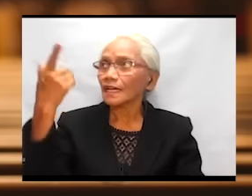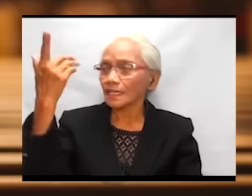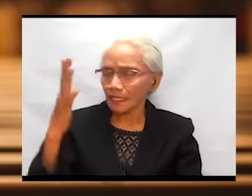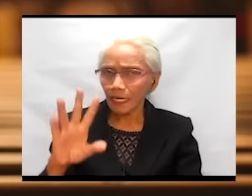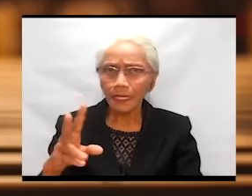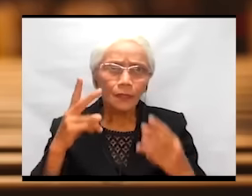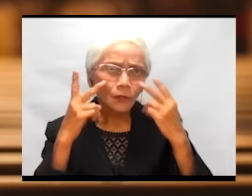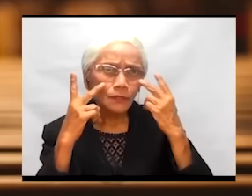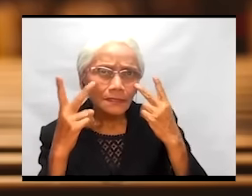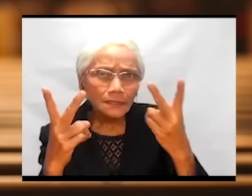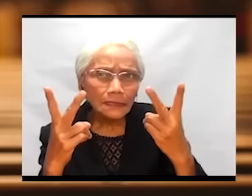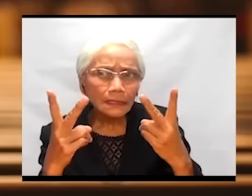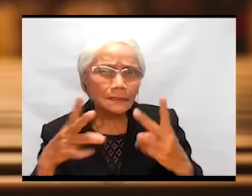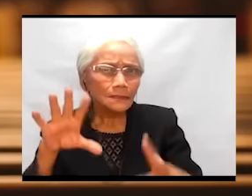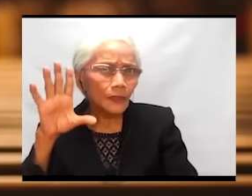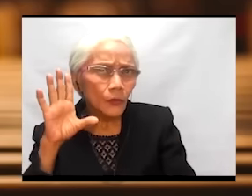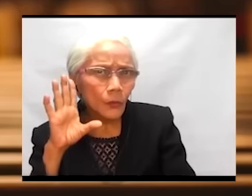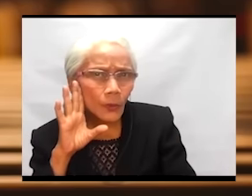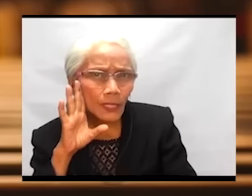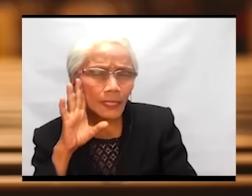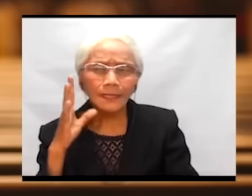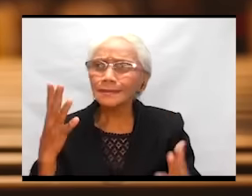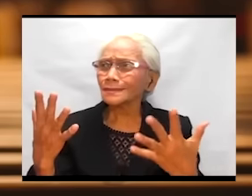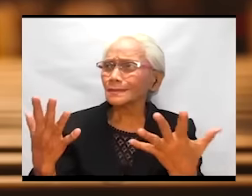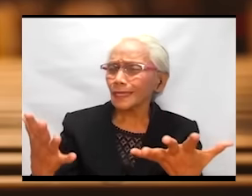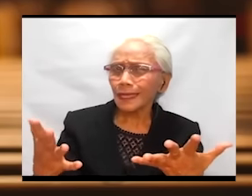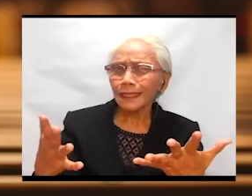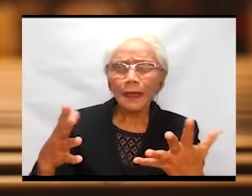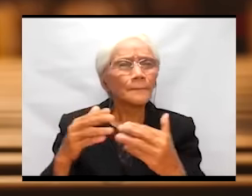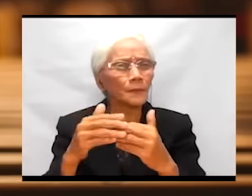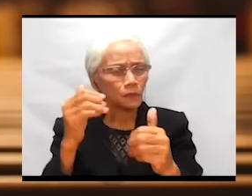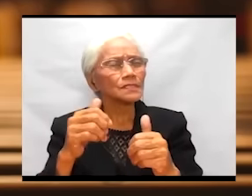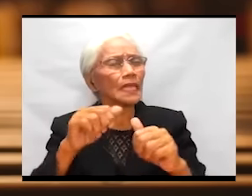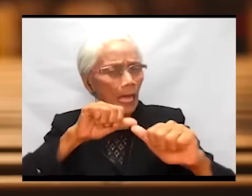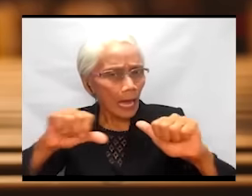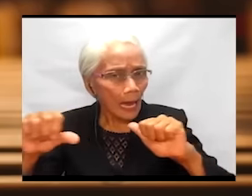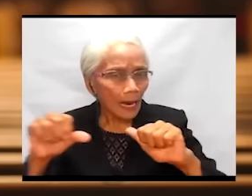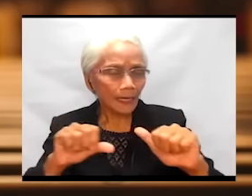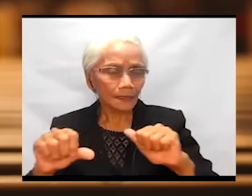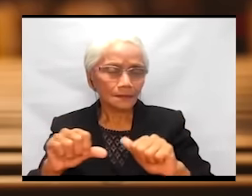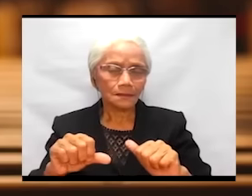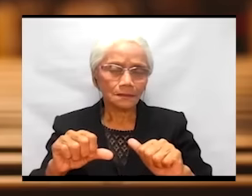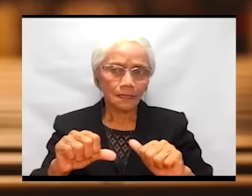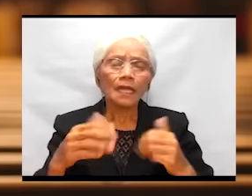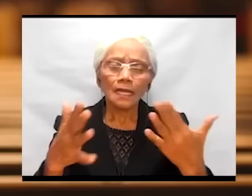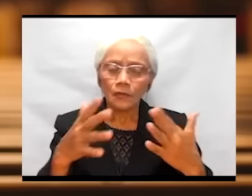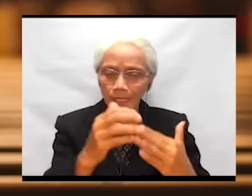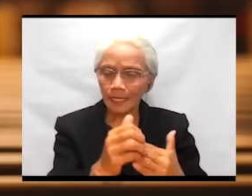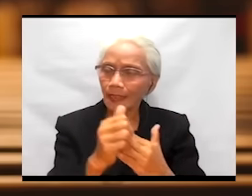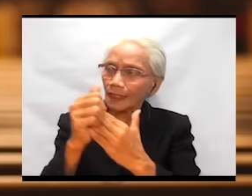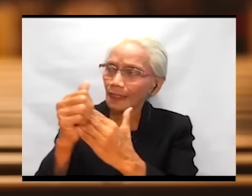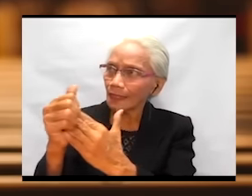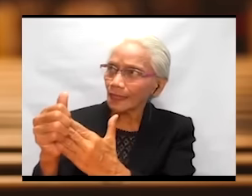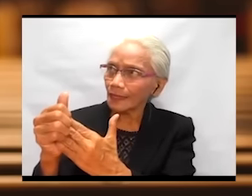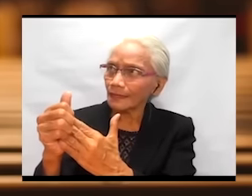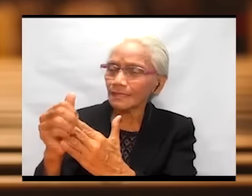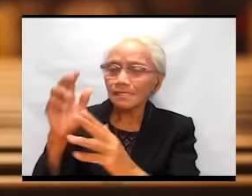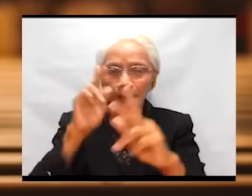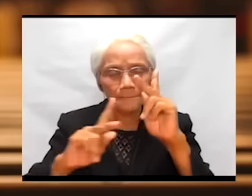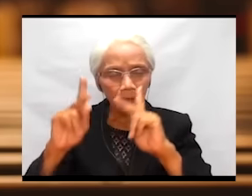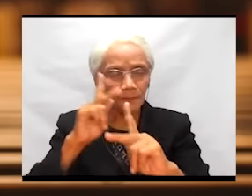and then who acts. He will lead his people to freedom, out of slavery.